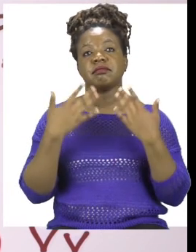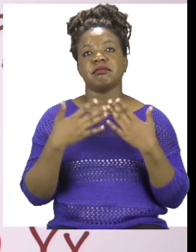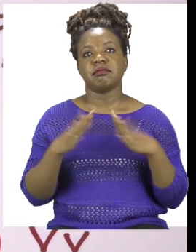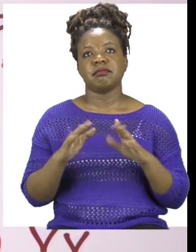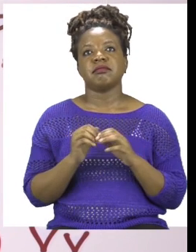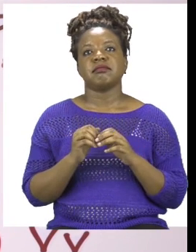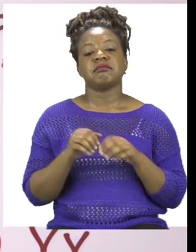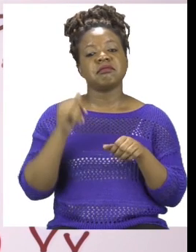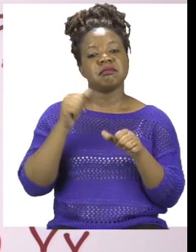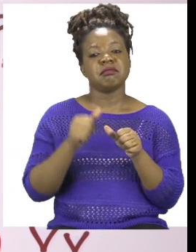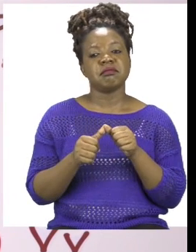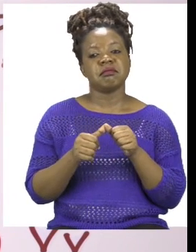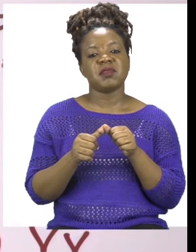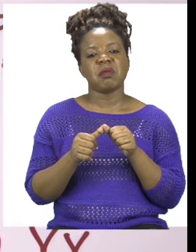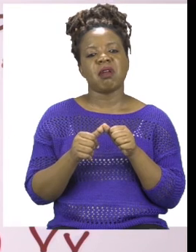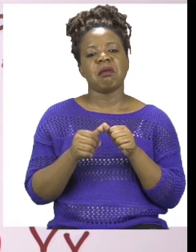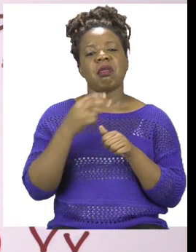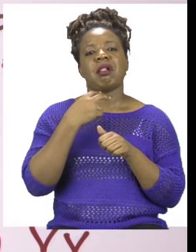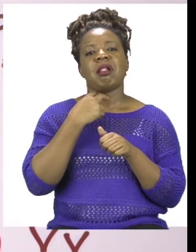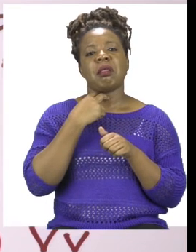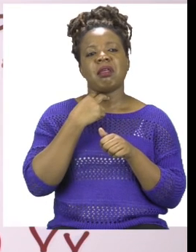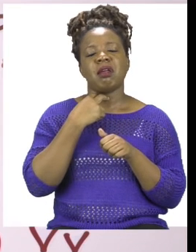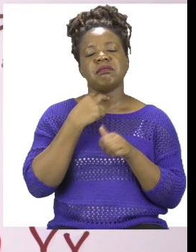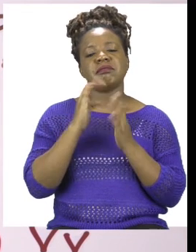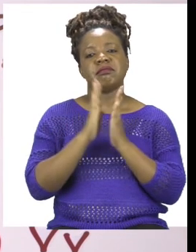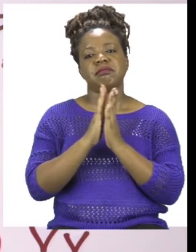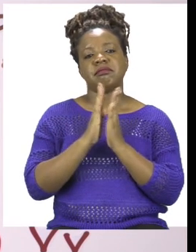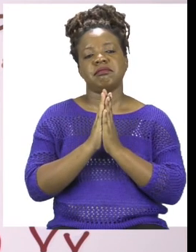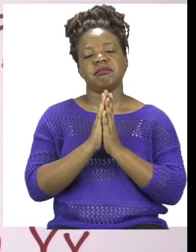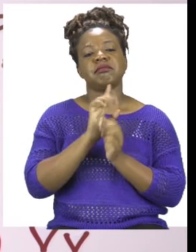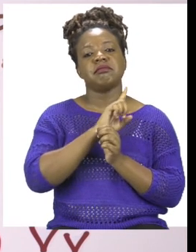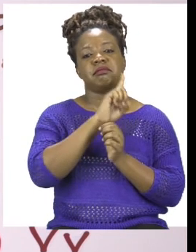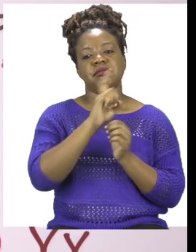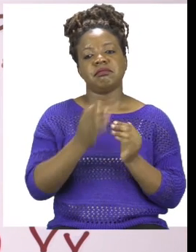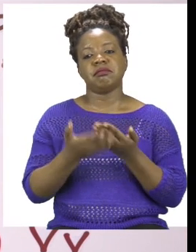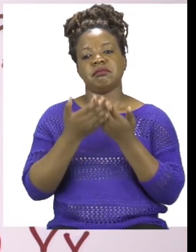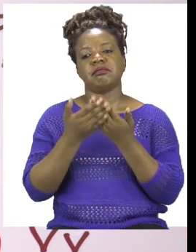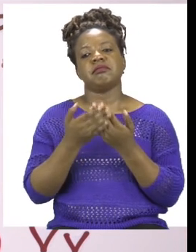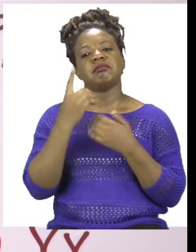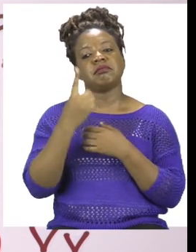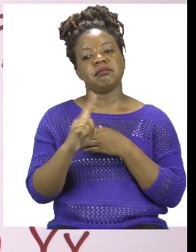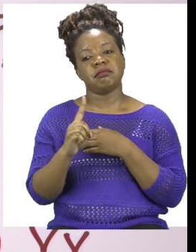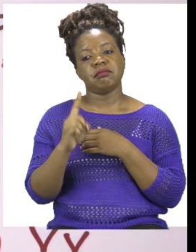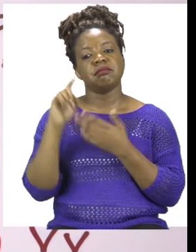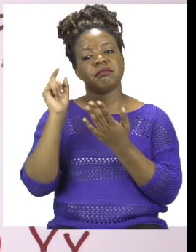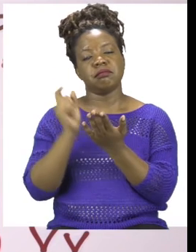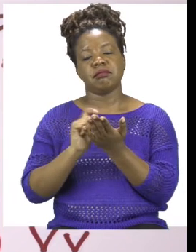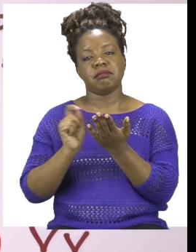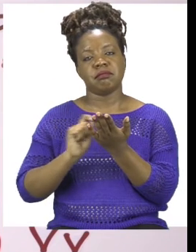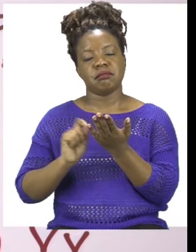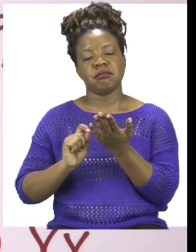is very hard, it's okay to ask for help. Just make sure you finish your work by yourself and remember to